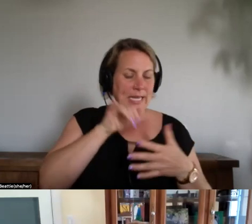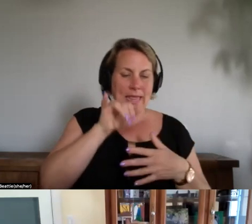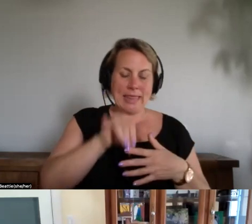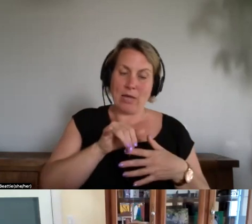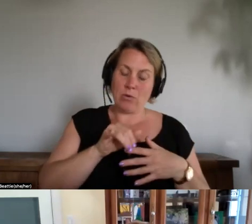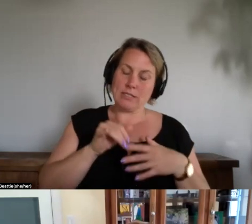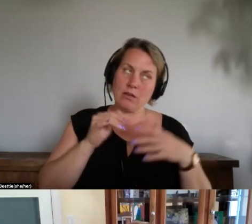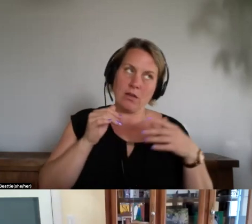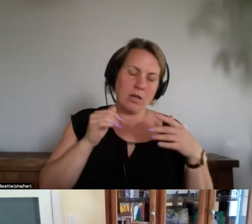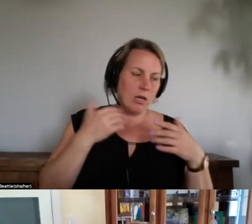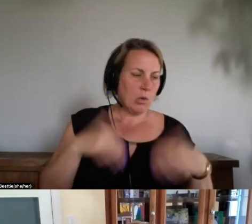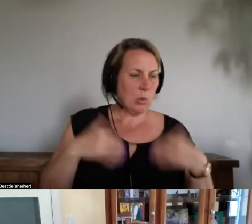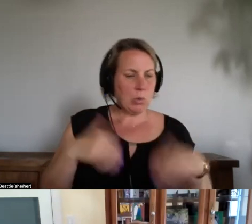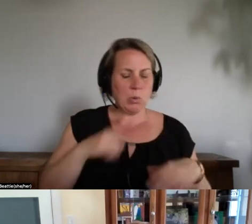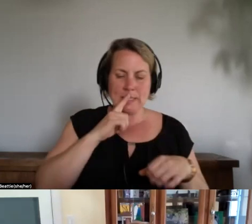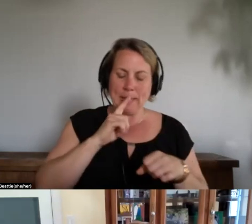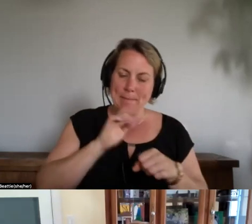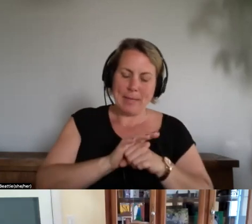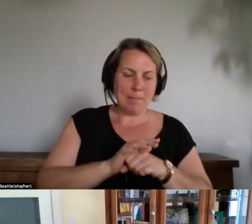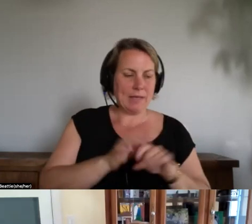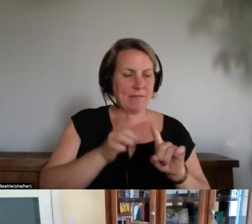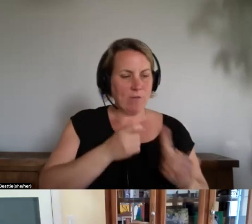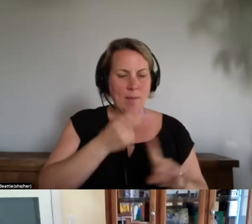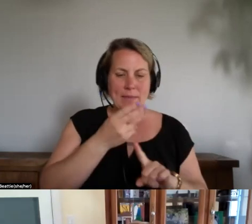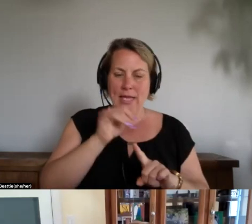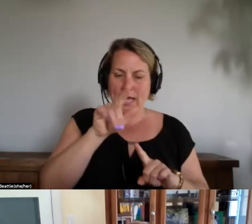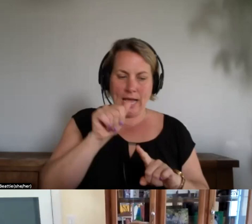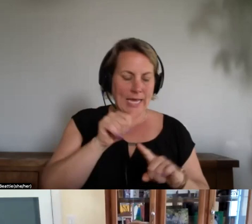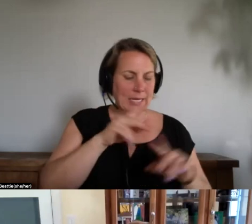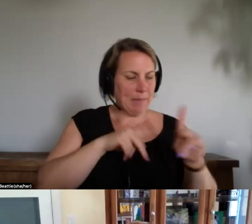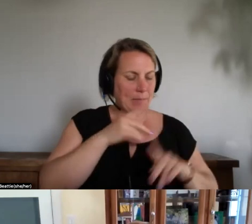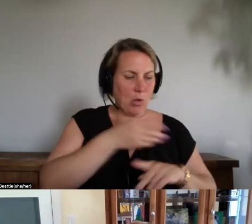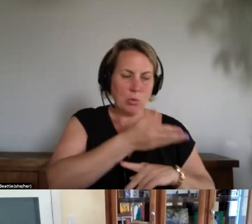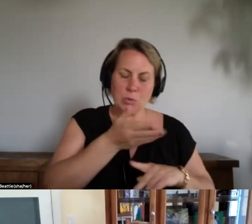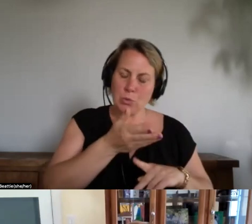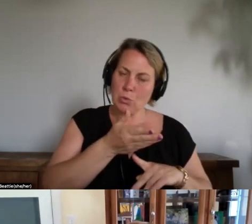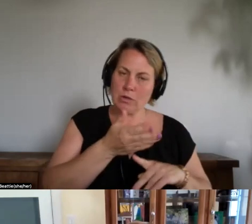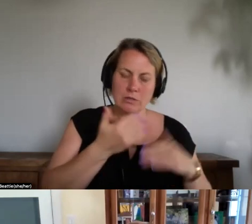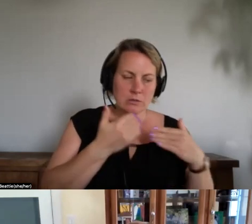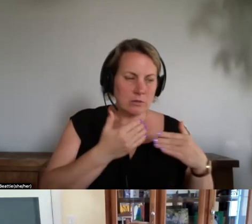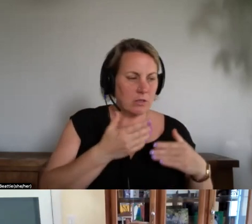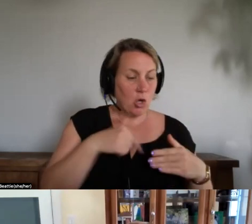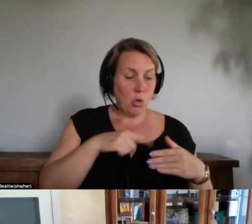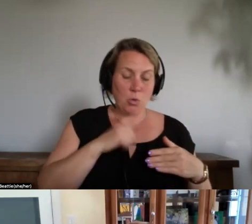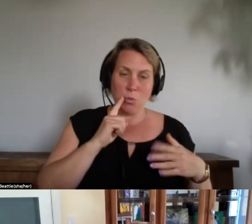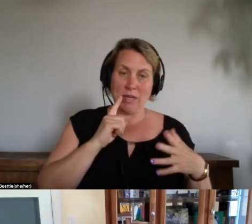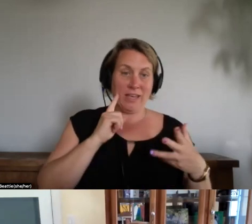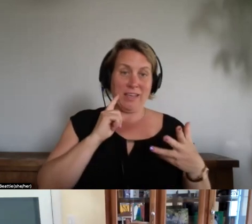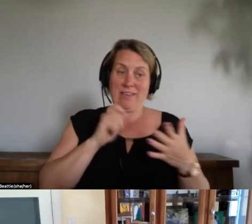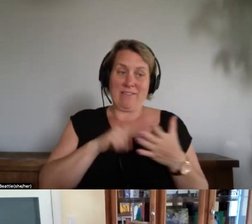participate and um what we found was in uh really encouraging results